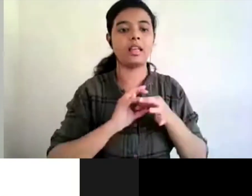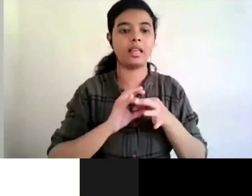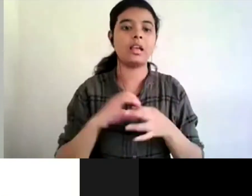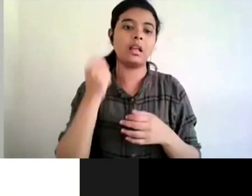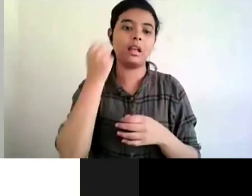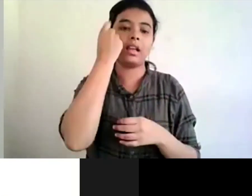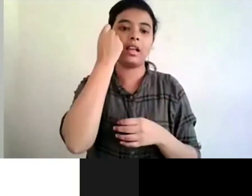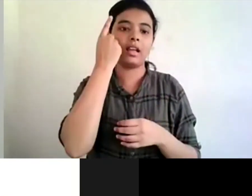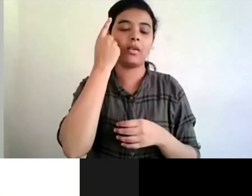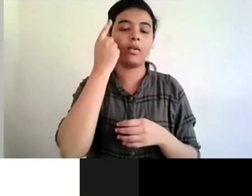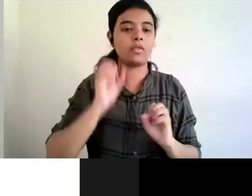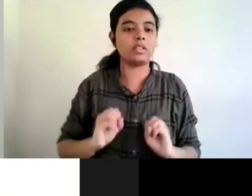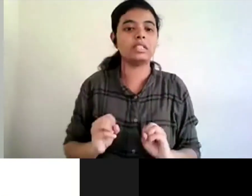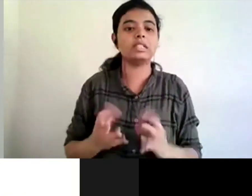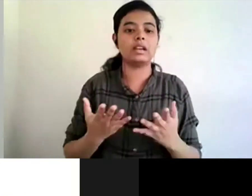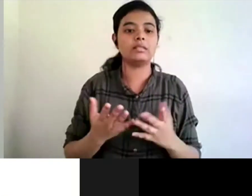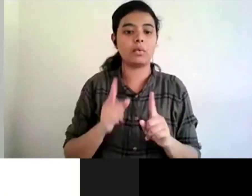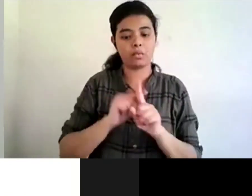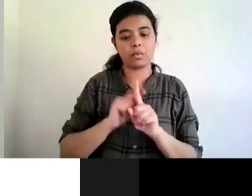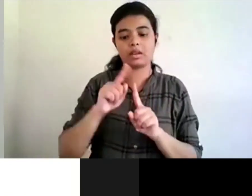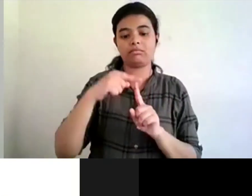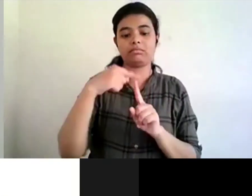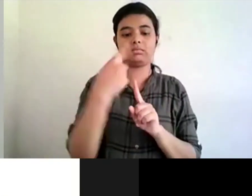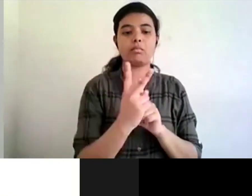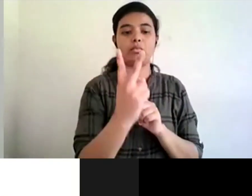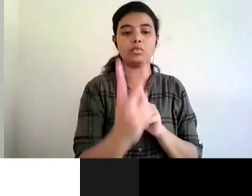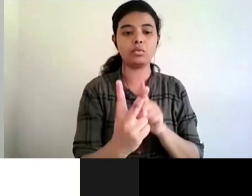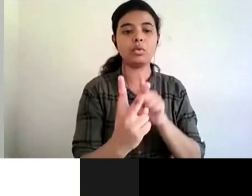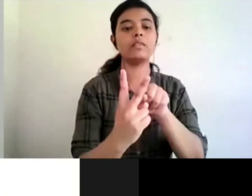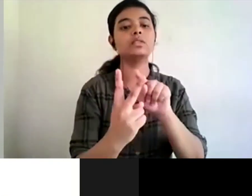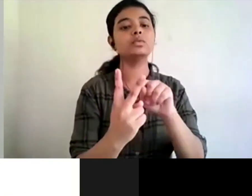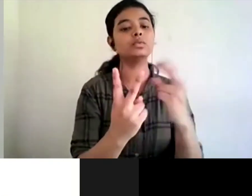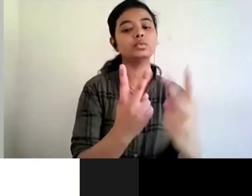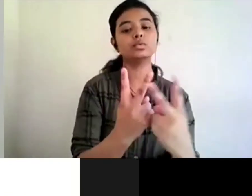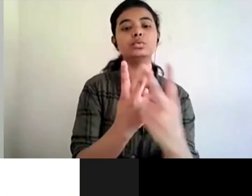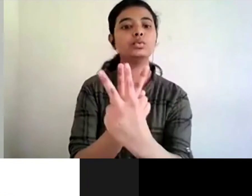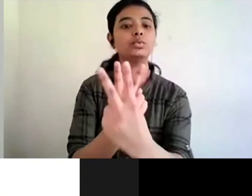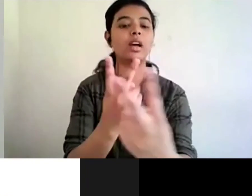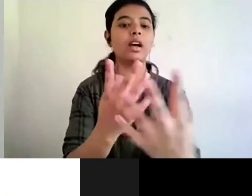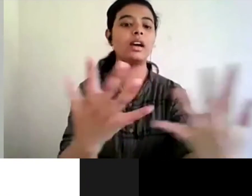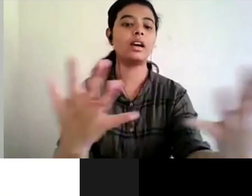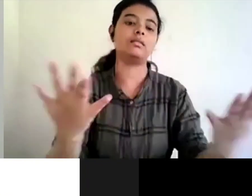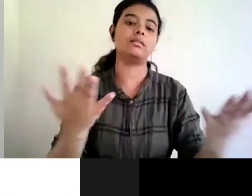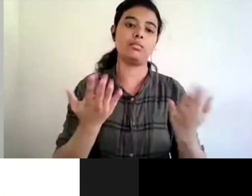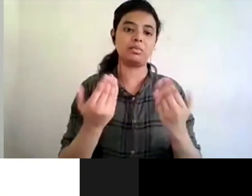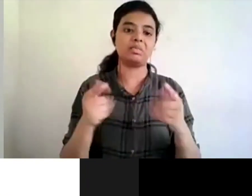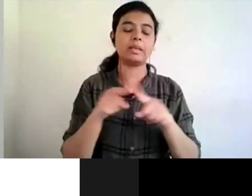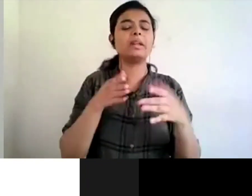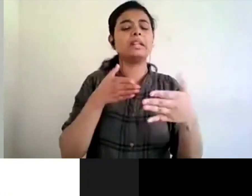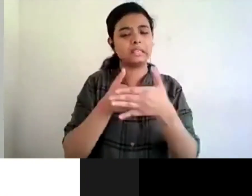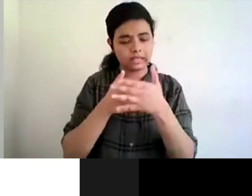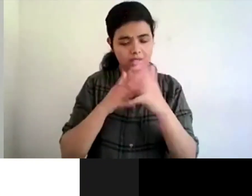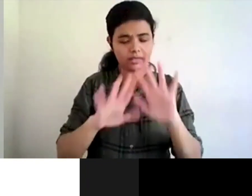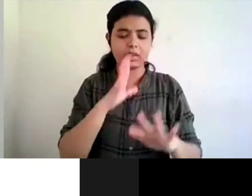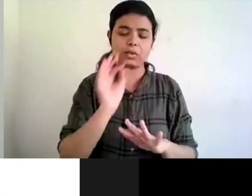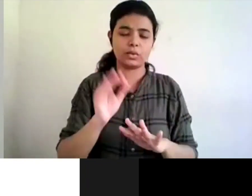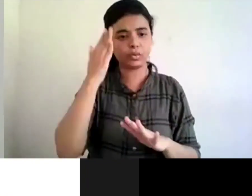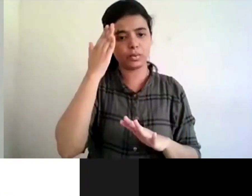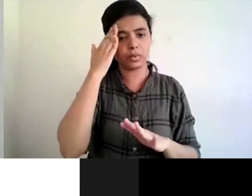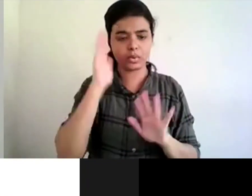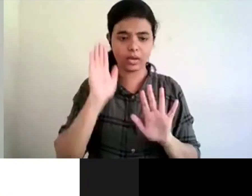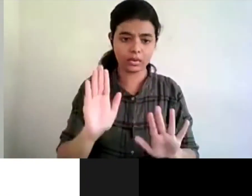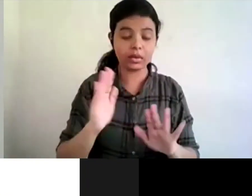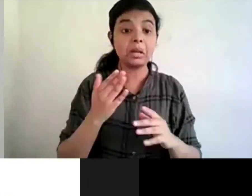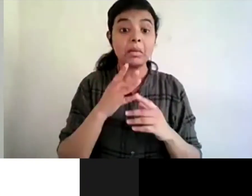can be initiated and who can help others on board because there is a technological challenge for sure people are there who have